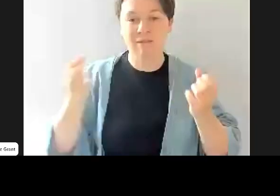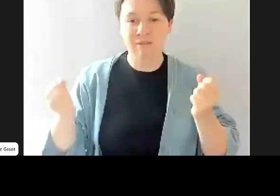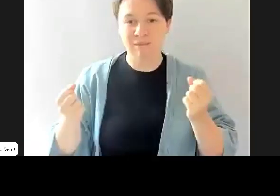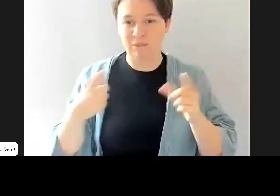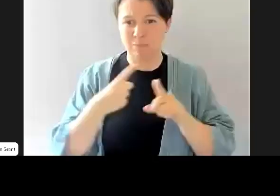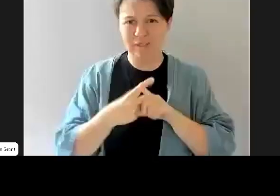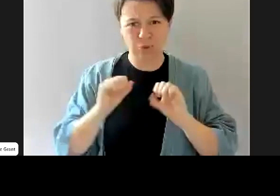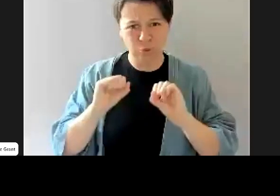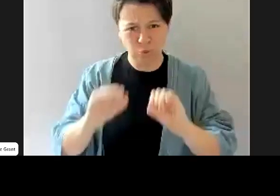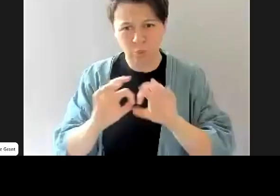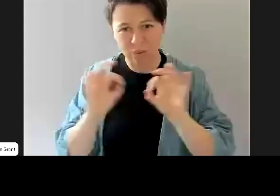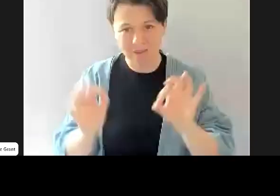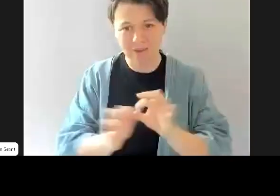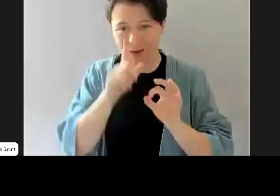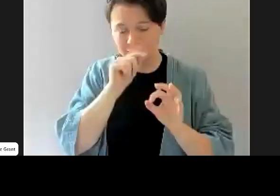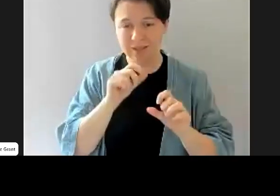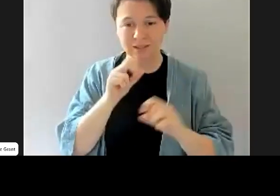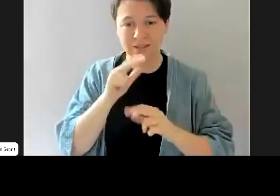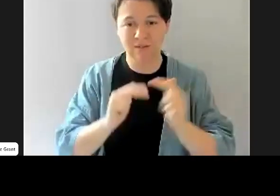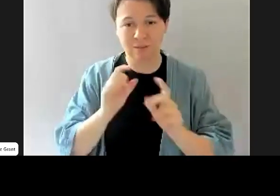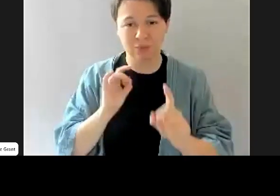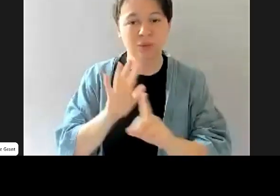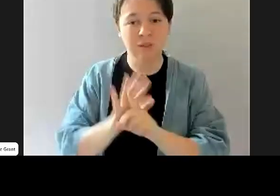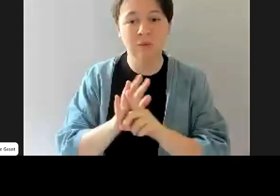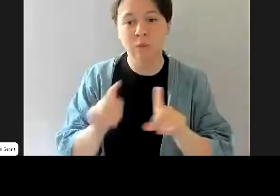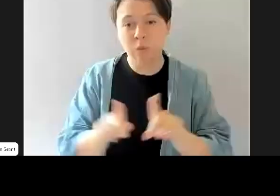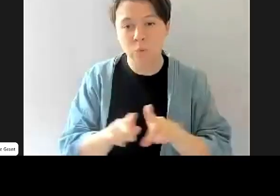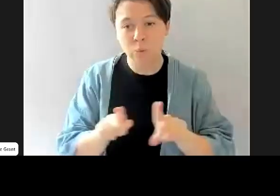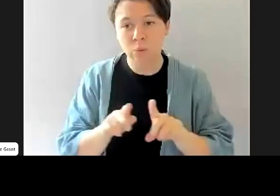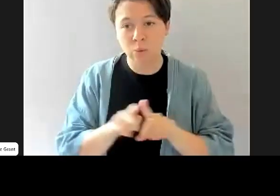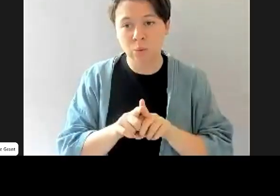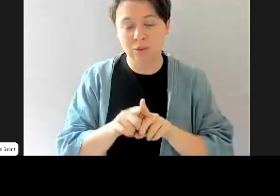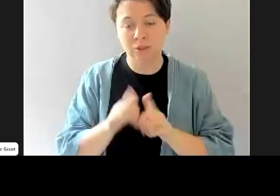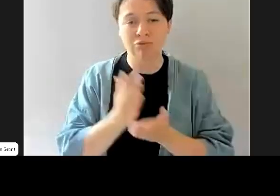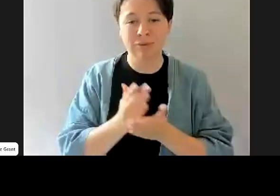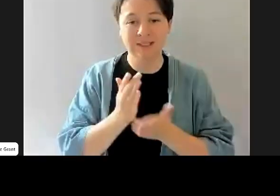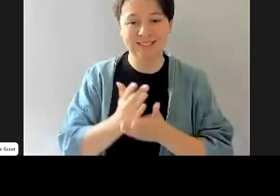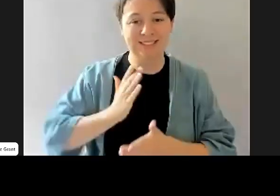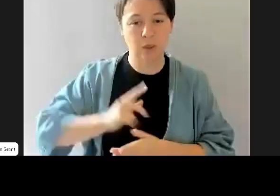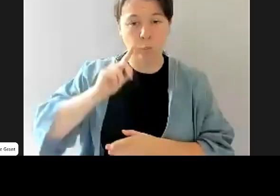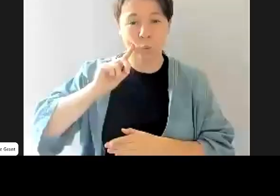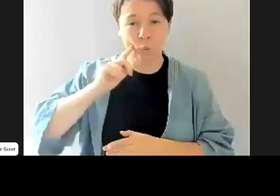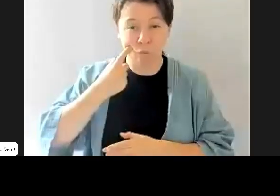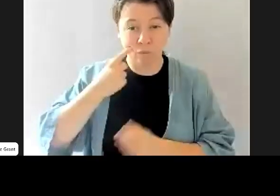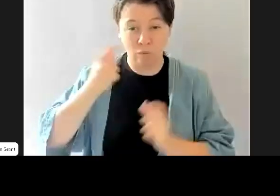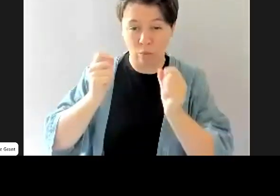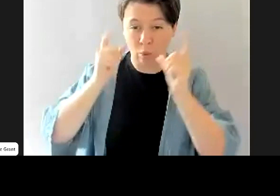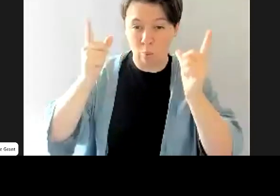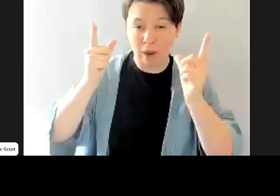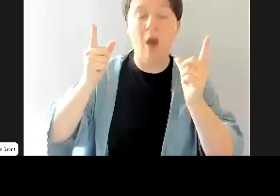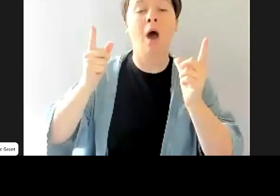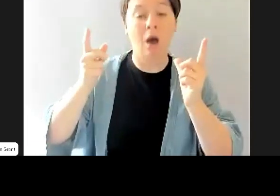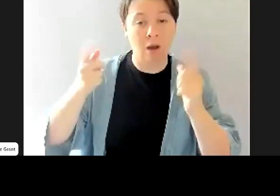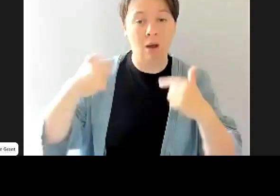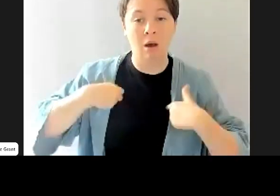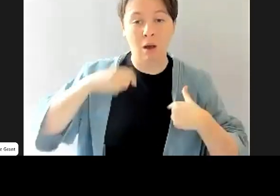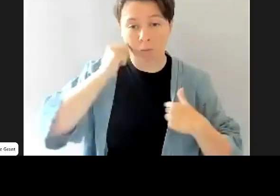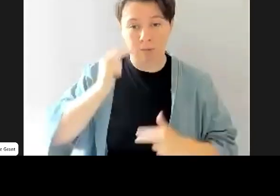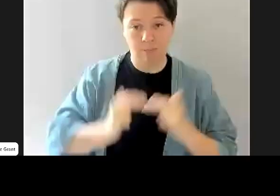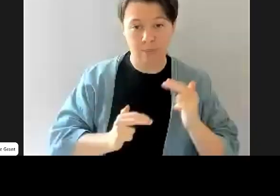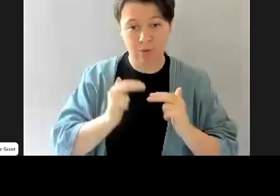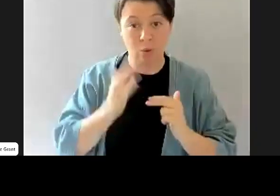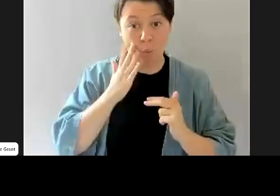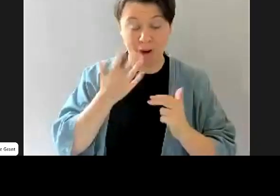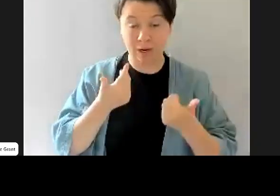your own as an organization. Um, and it takes that deliberate consciousness, I think, and when that's done well, it's really powerful.